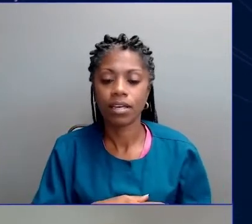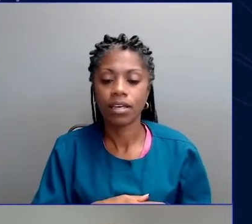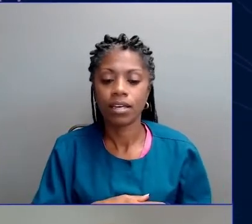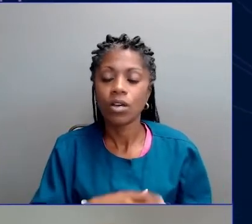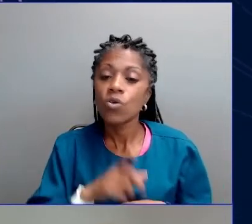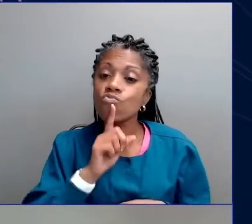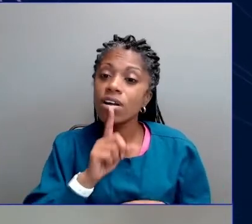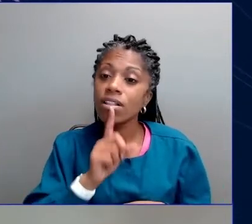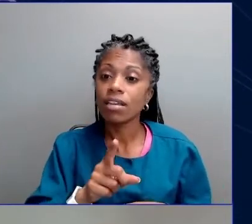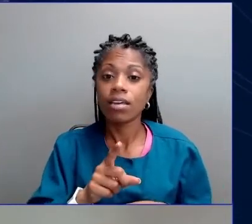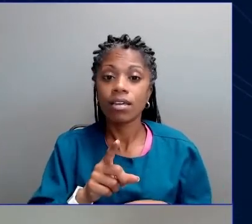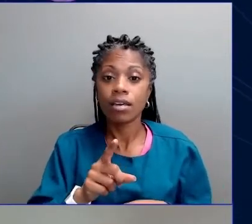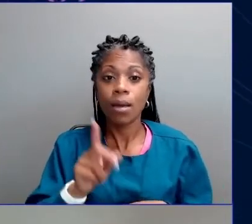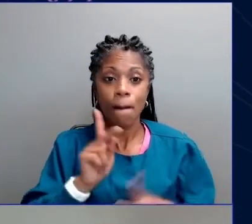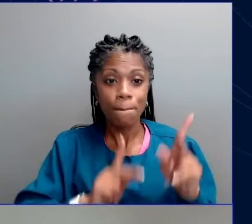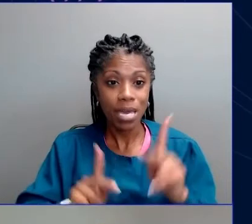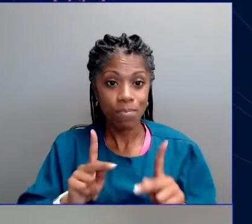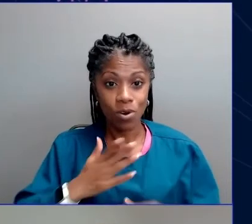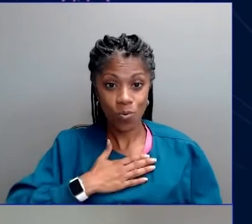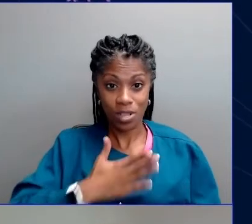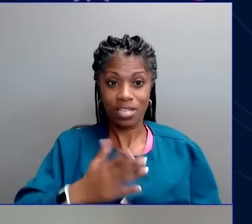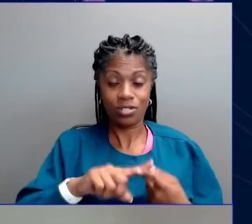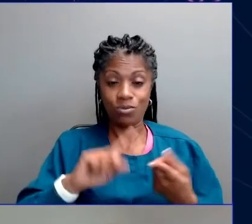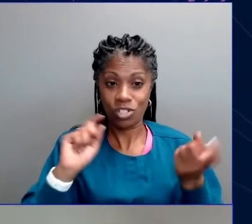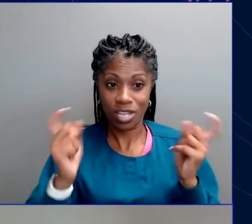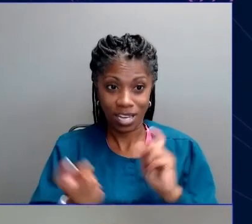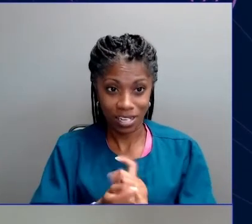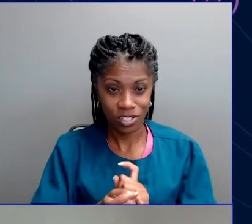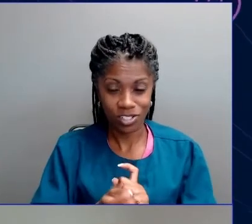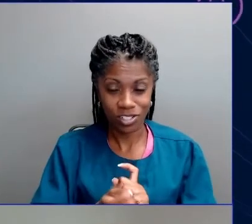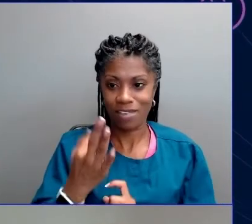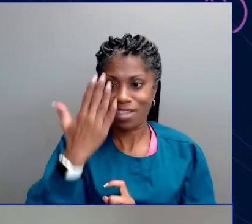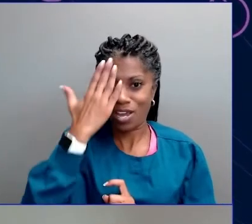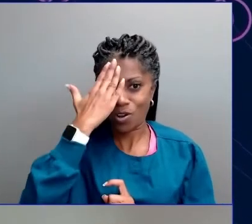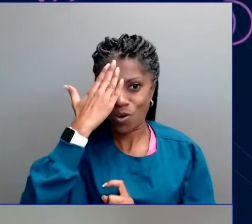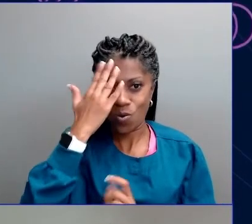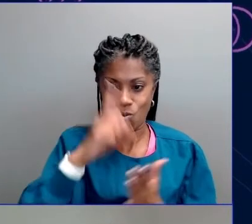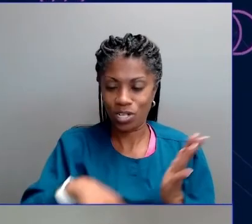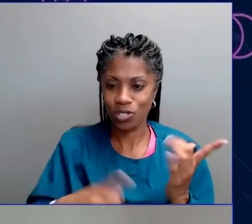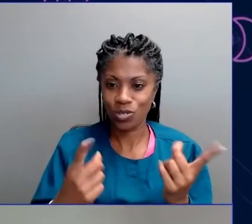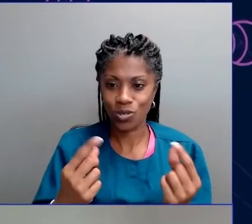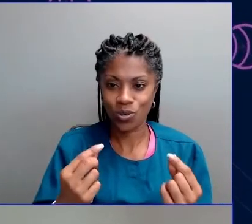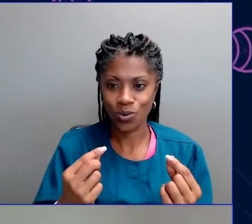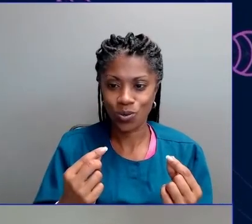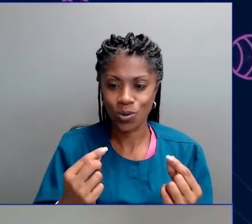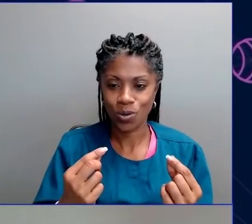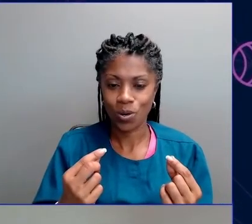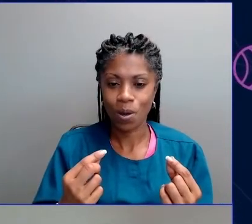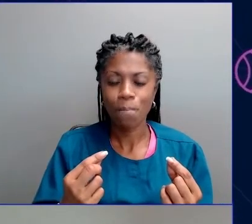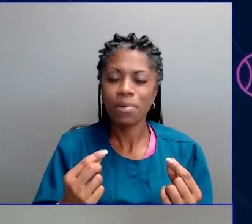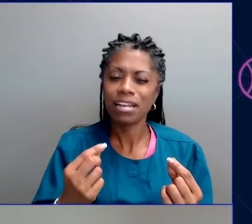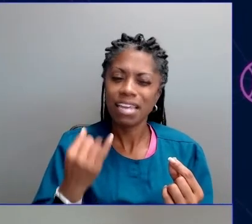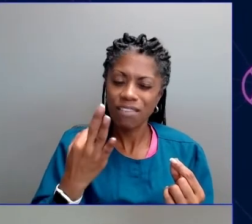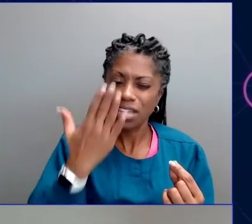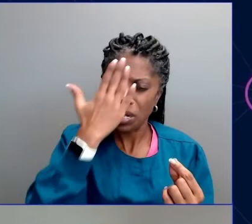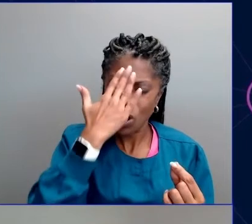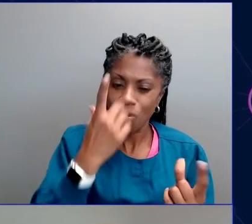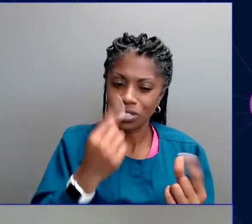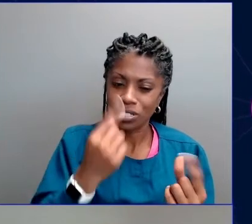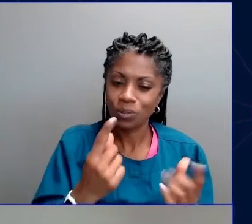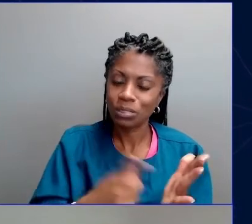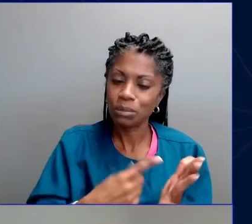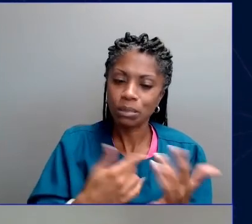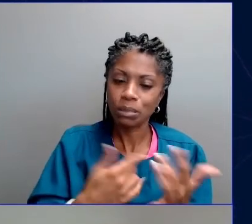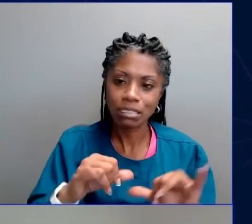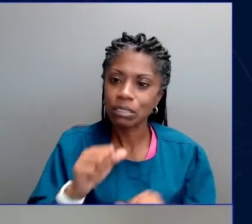know what? We don't. Surveys across the United States show that worry levels are at an all-time high.